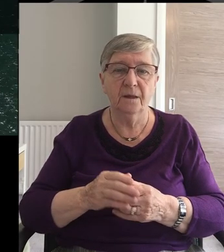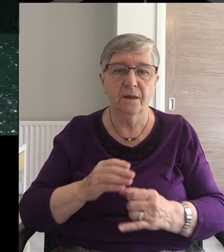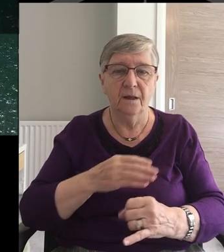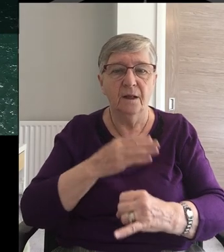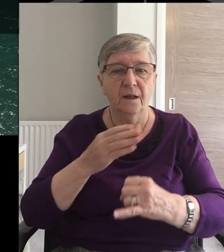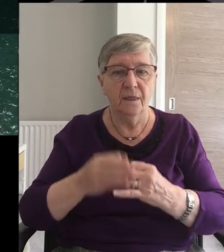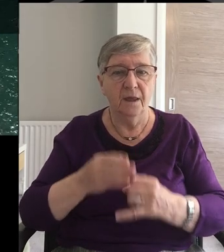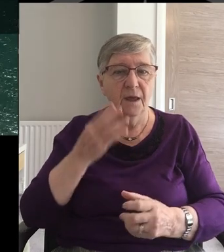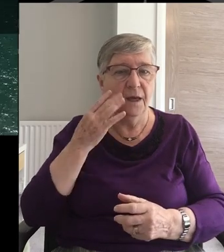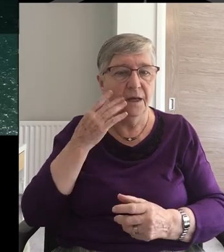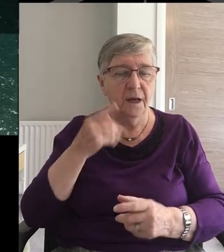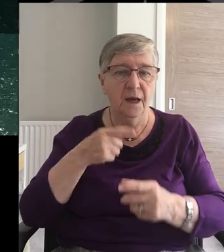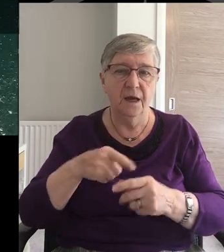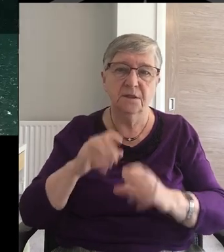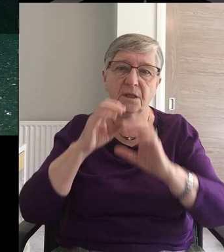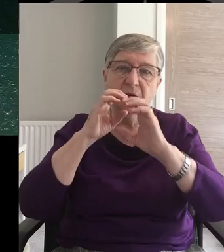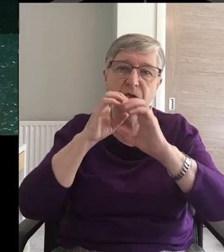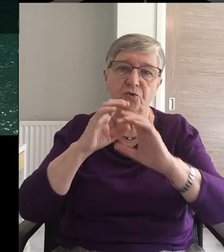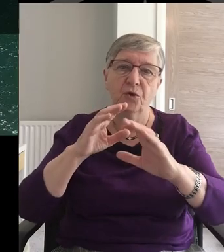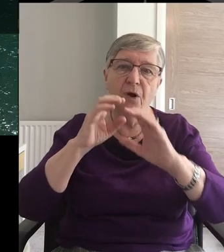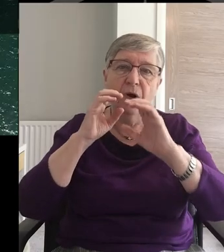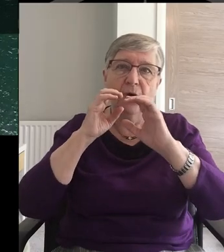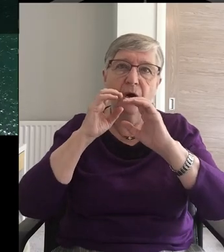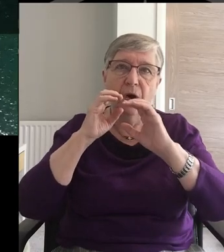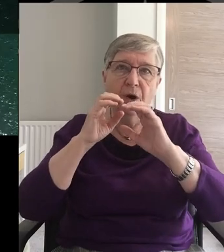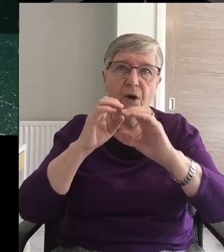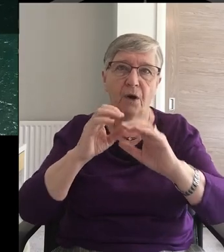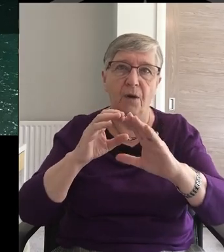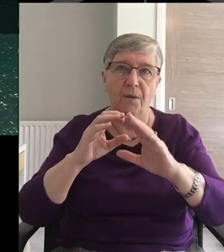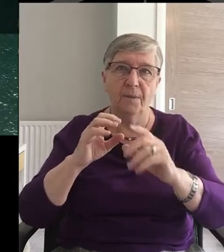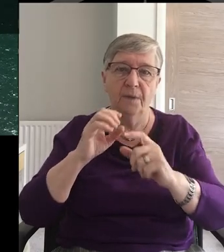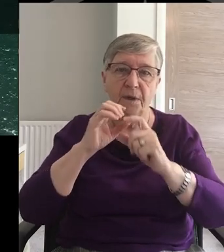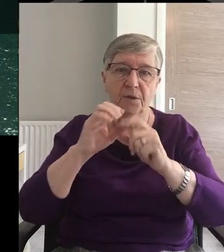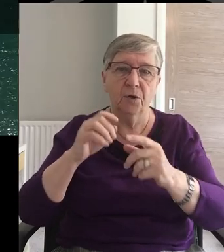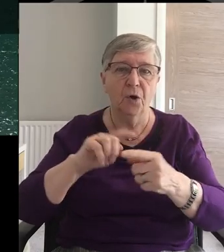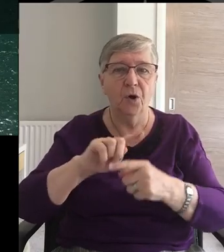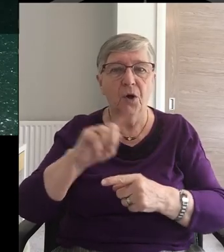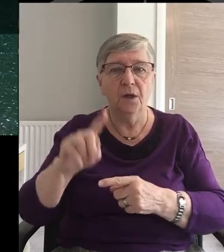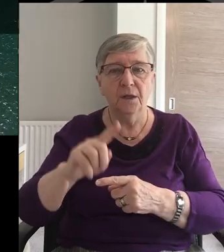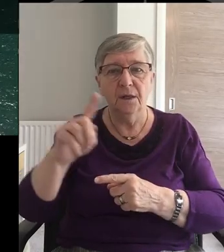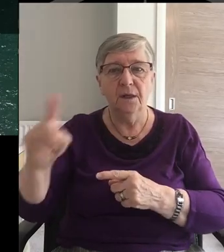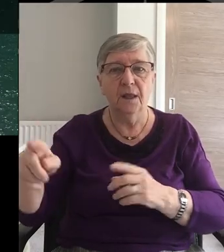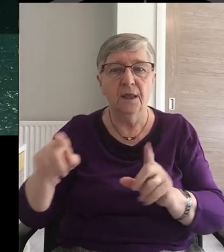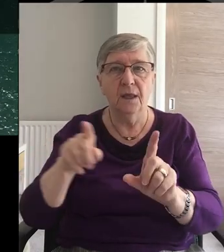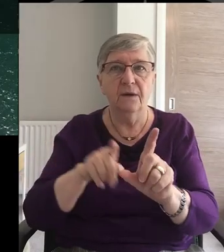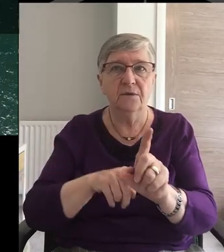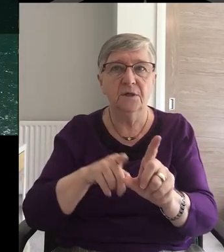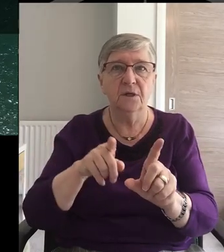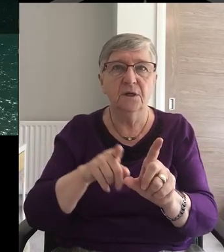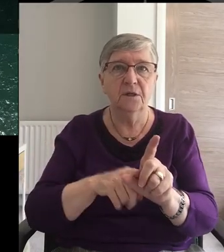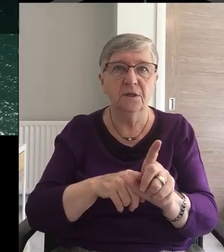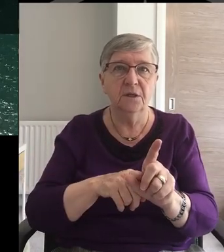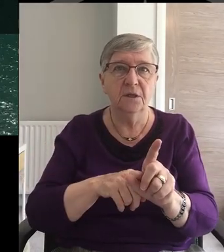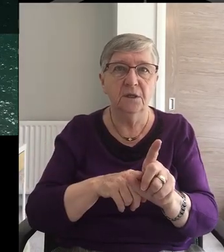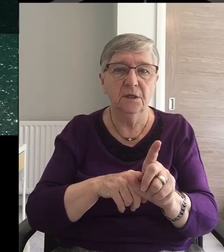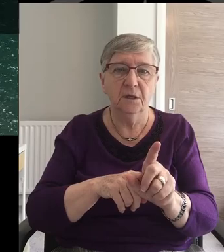Then as the child Then That call in after